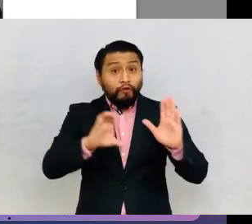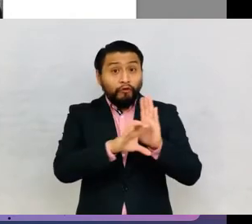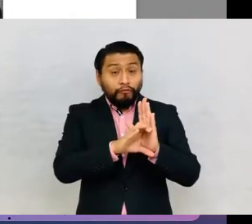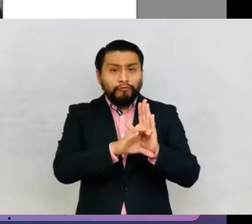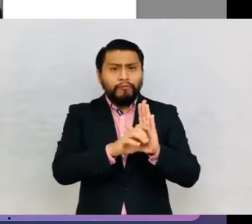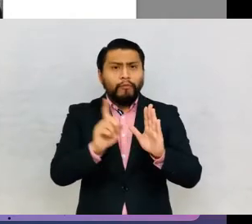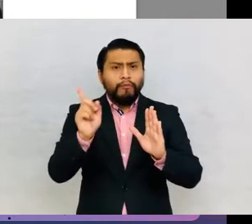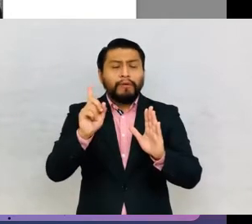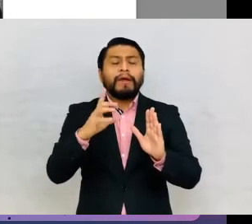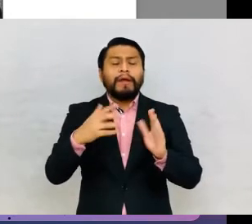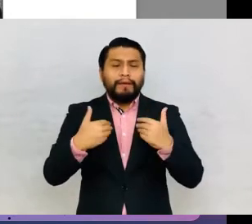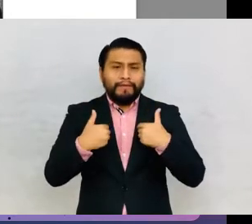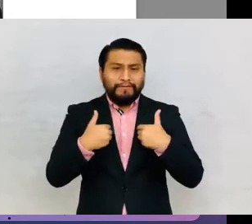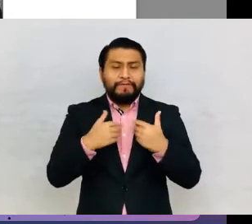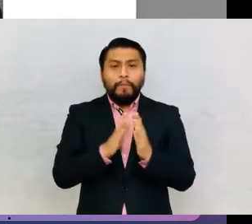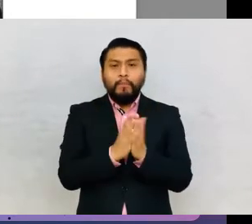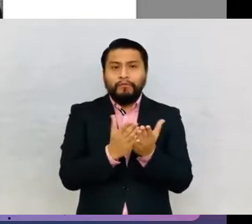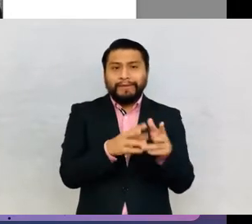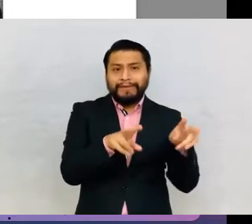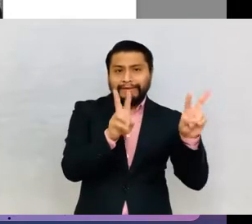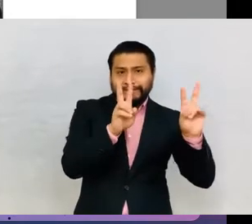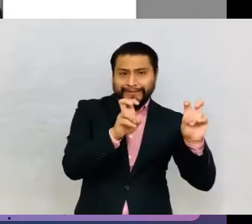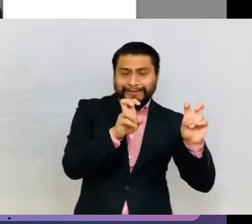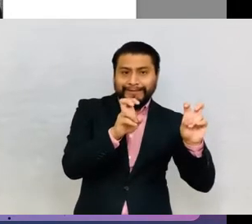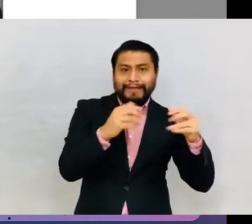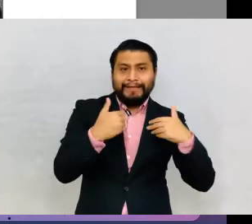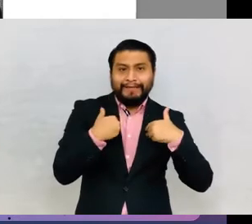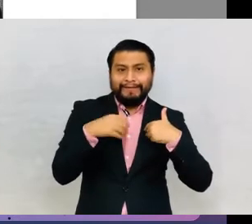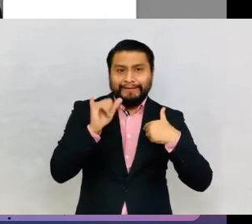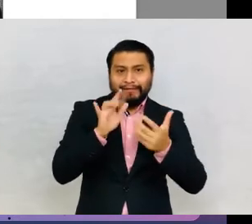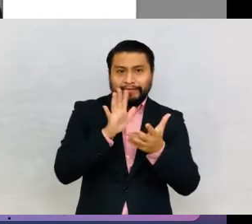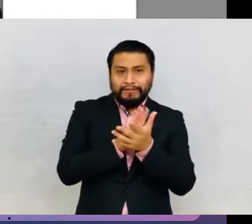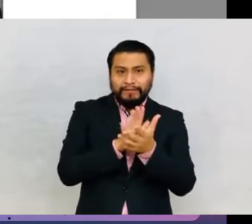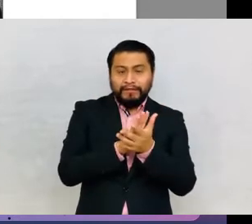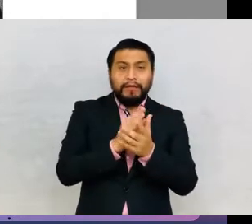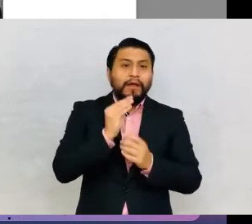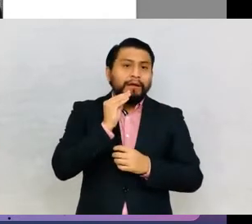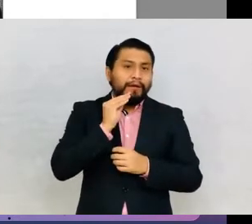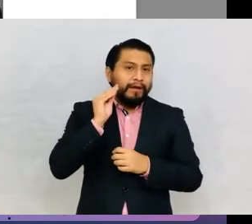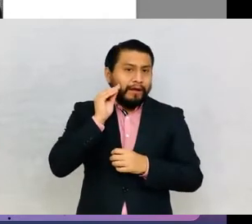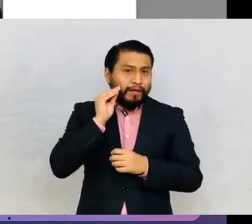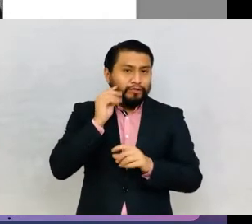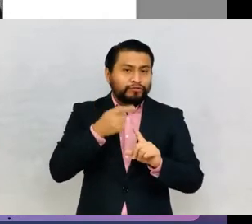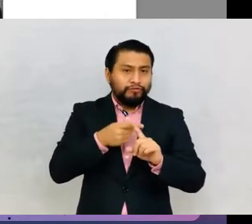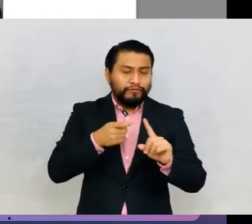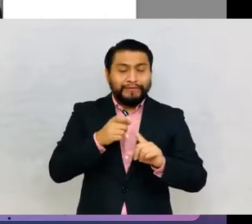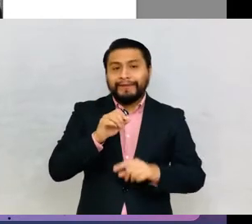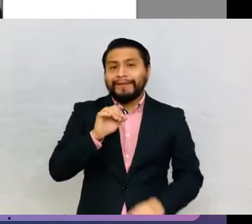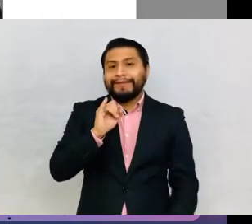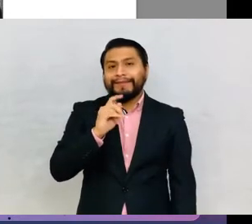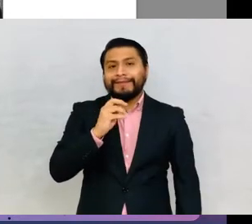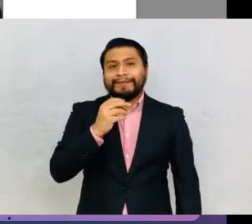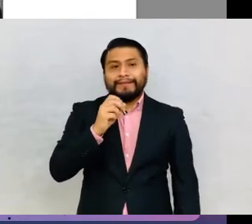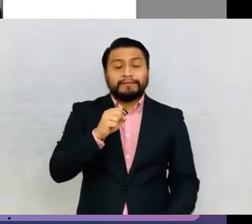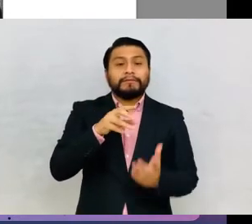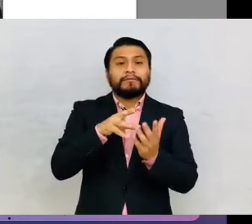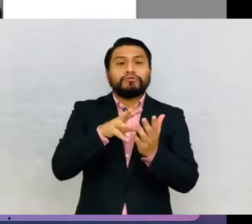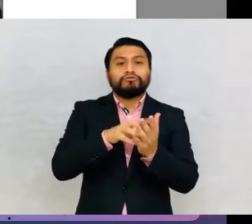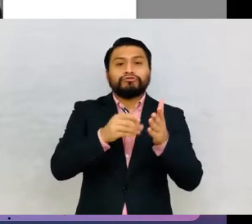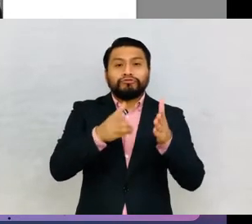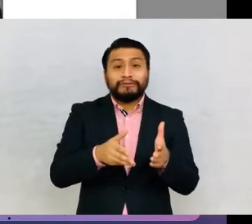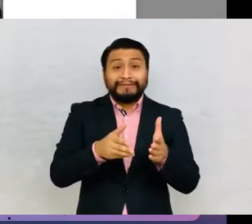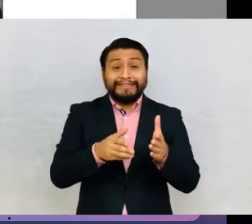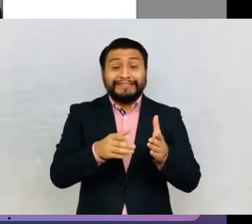from a book that has the title of this boarding school, the House of the Indigenous Student, and its